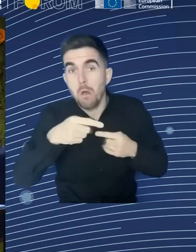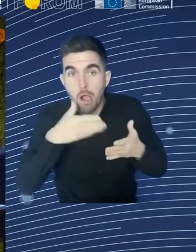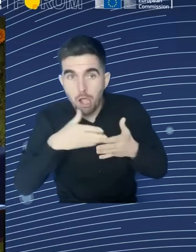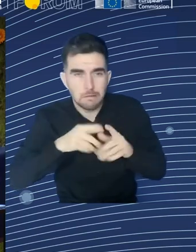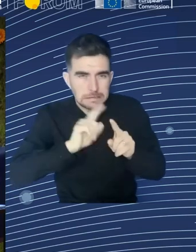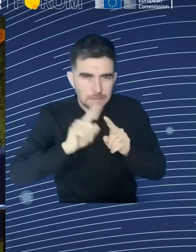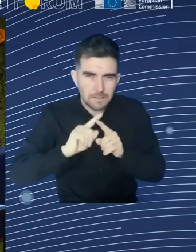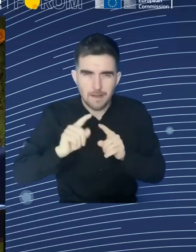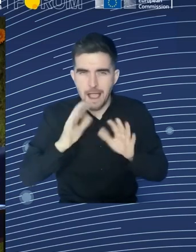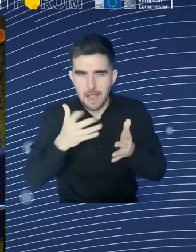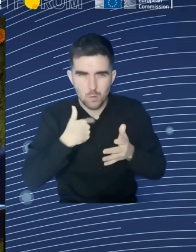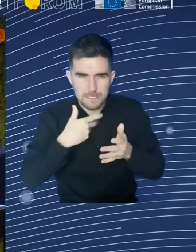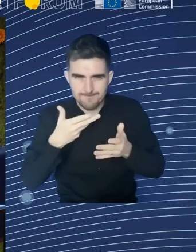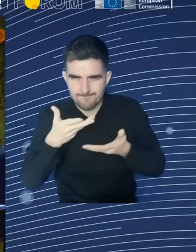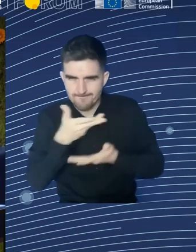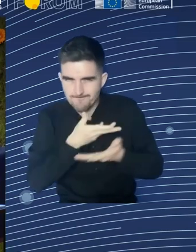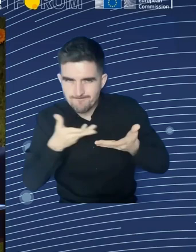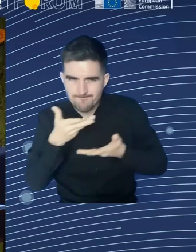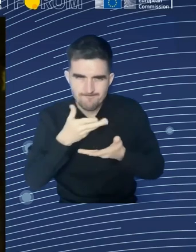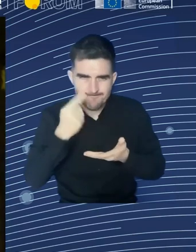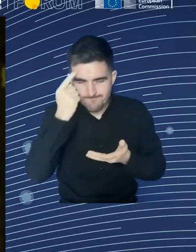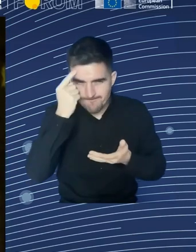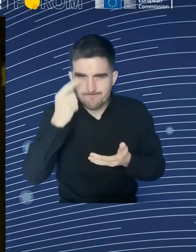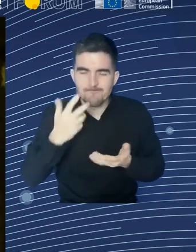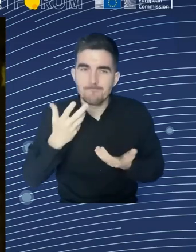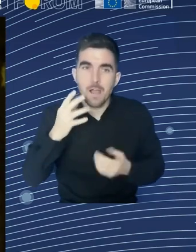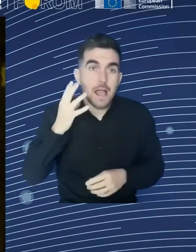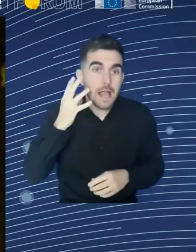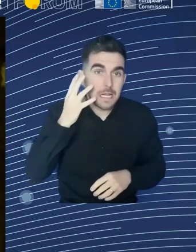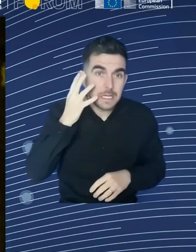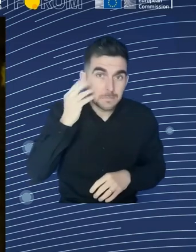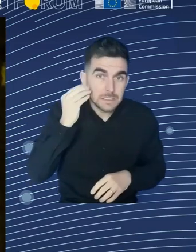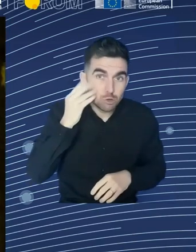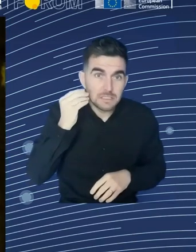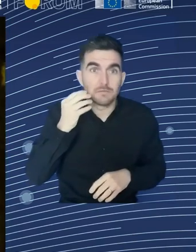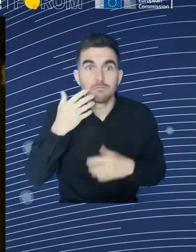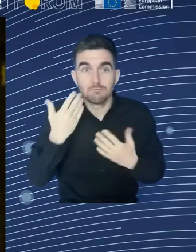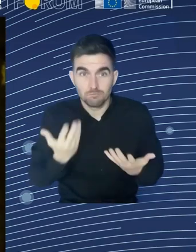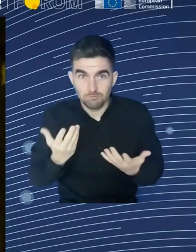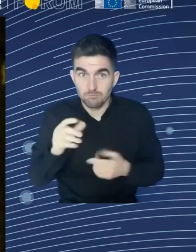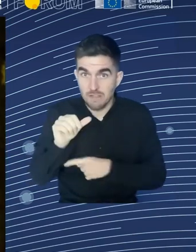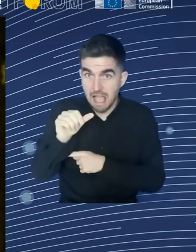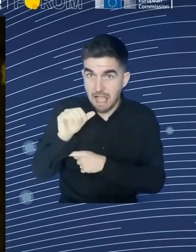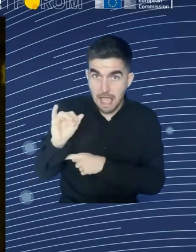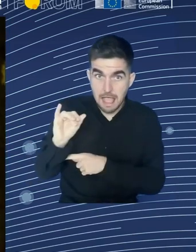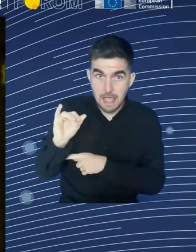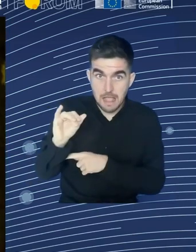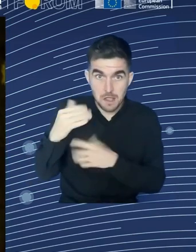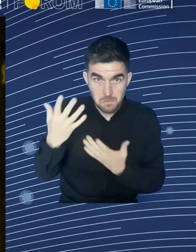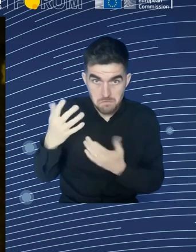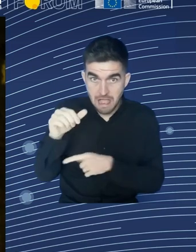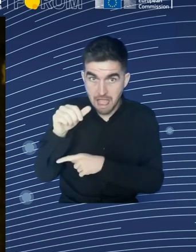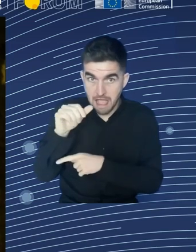for some of us is also a serious challenge. I will not mention negative words like threats